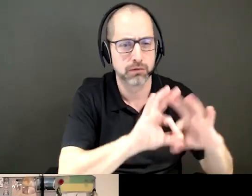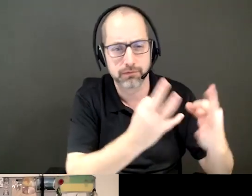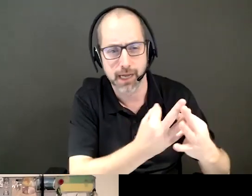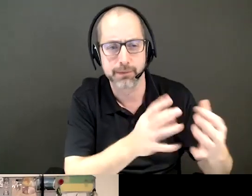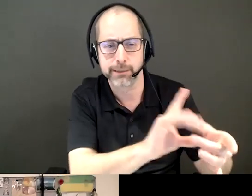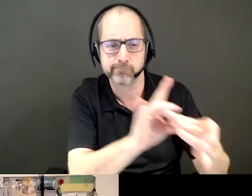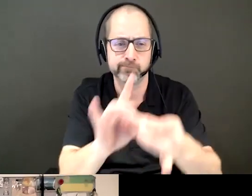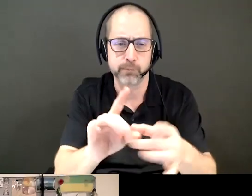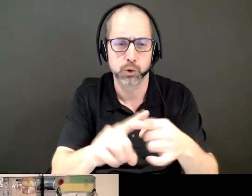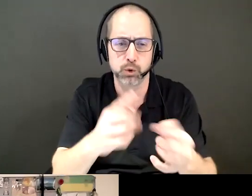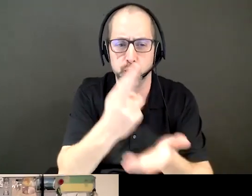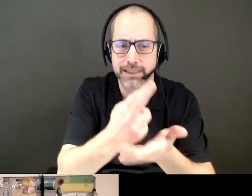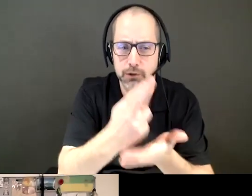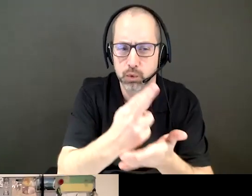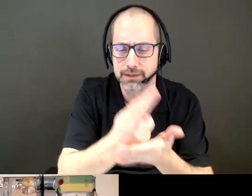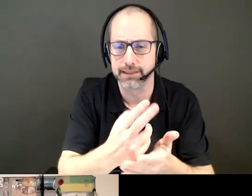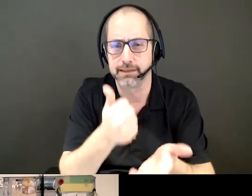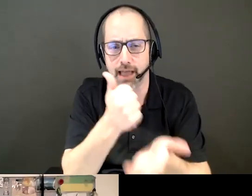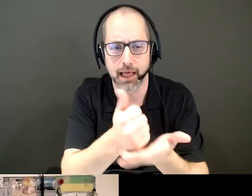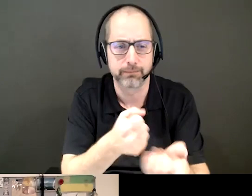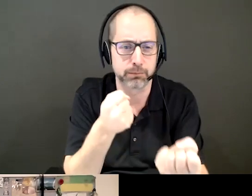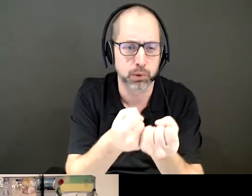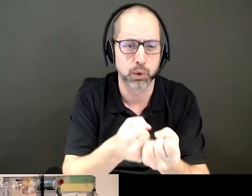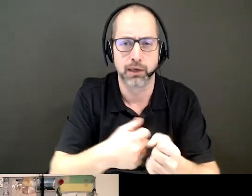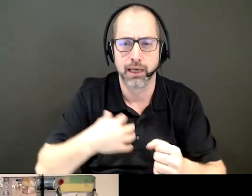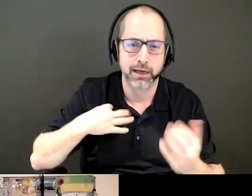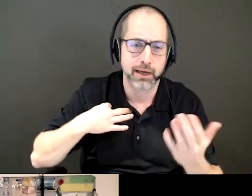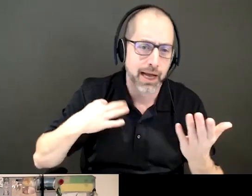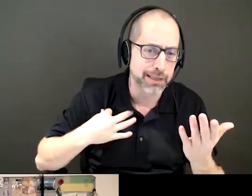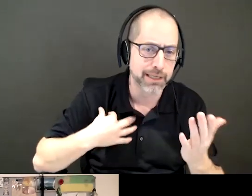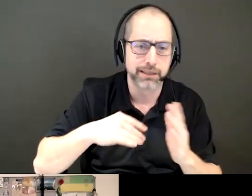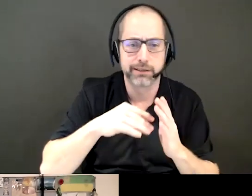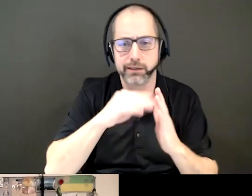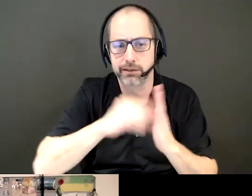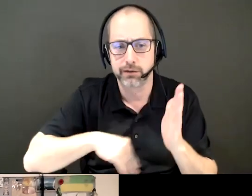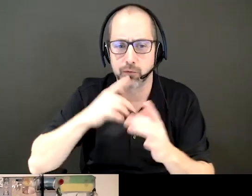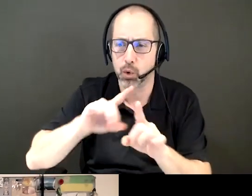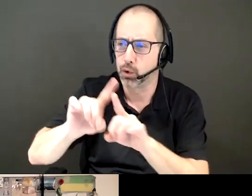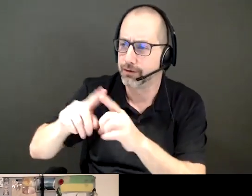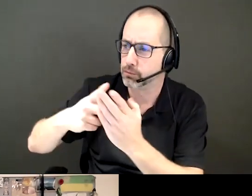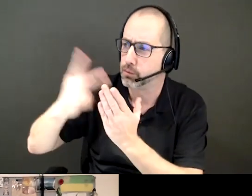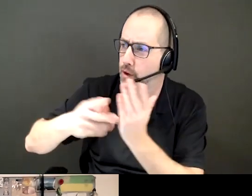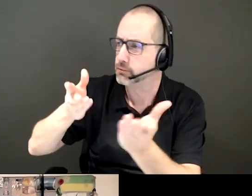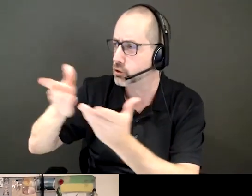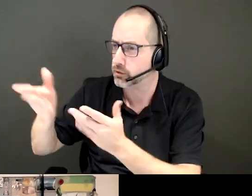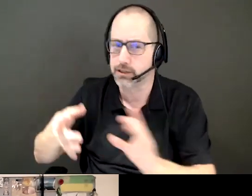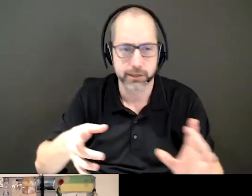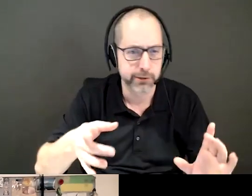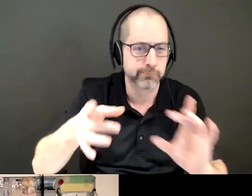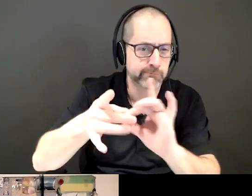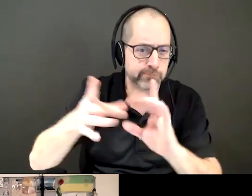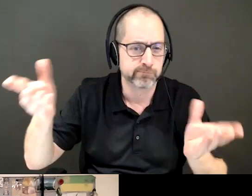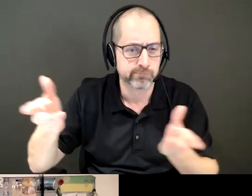resources. We help out with applications for different programs and services. We work within housing,